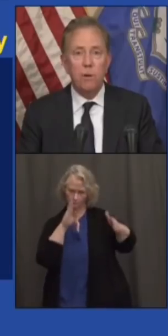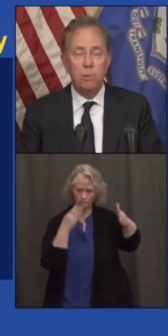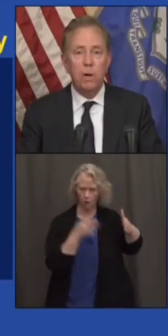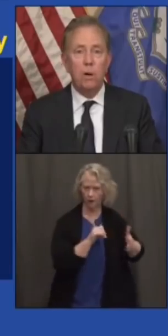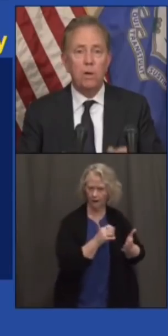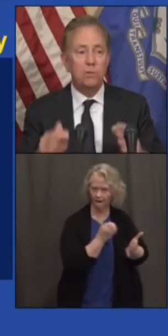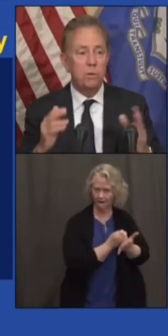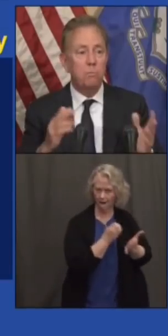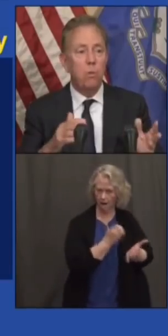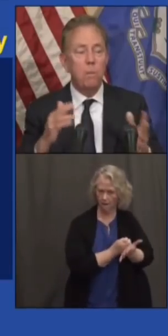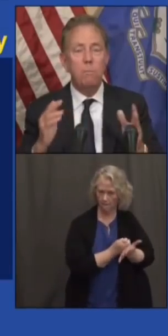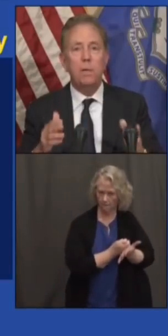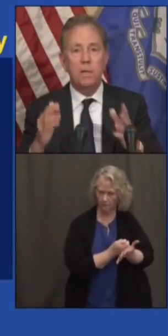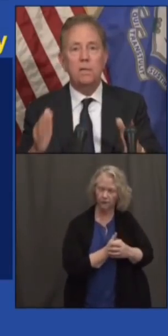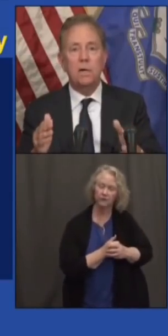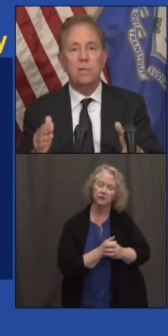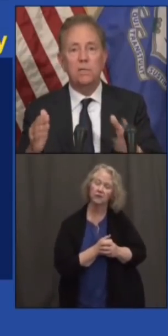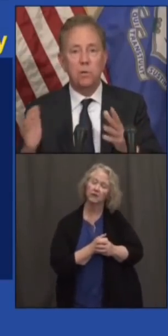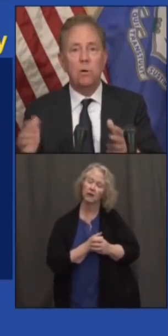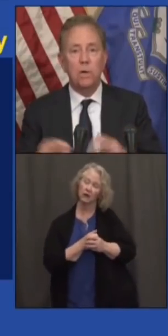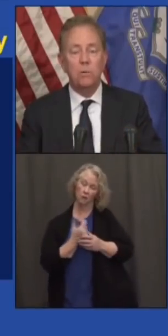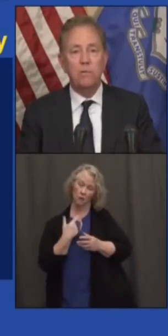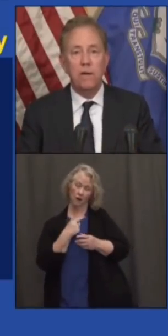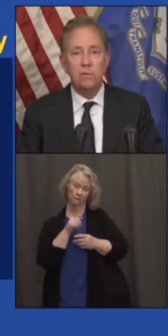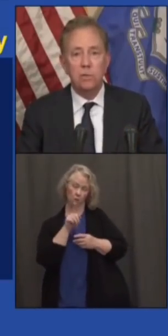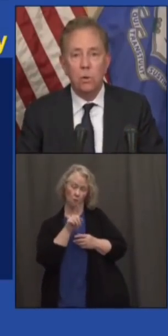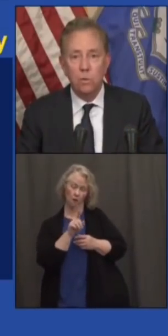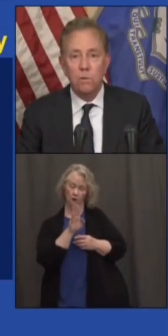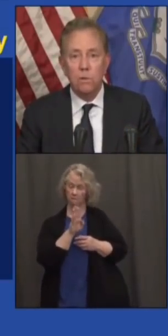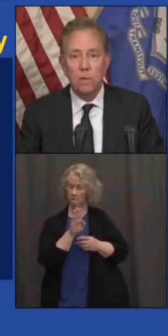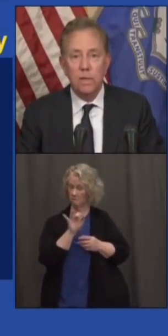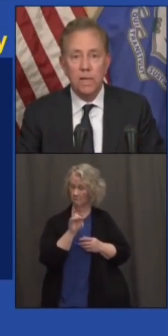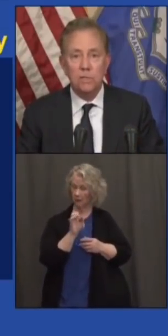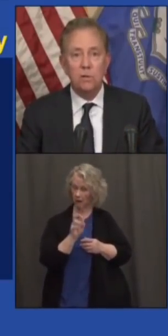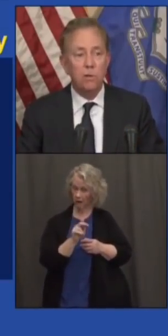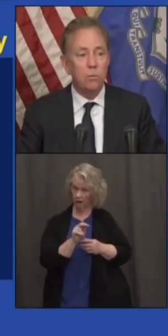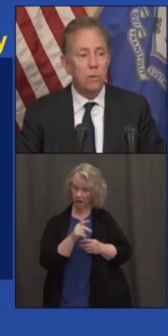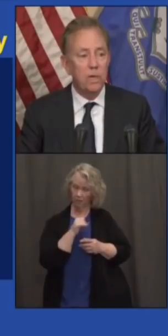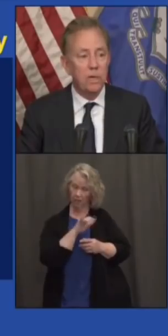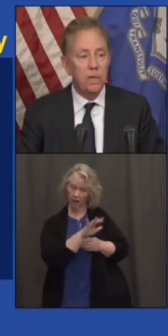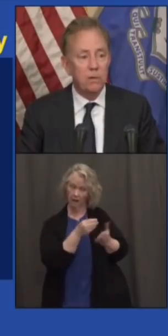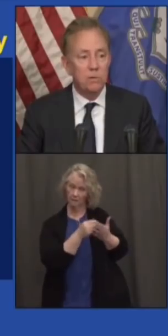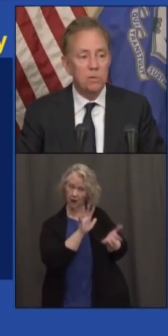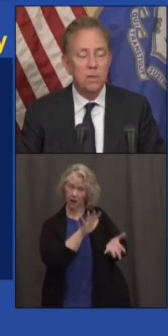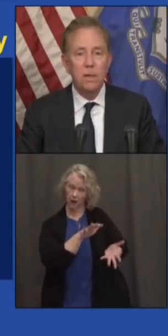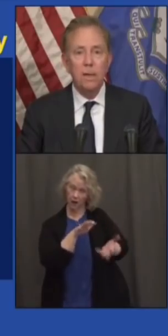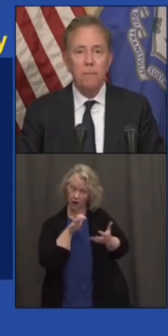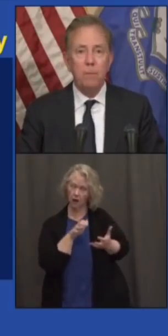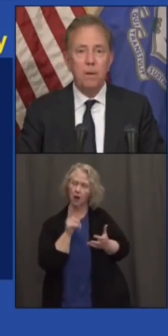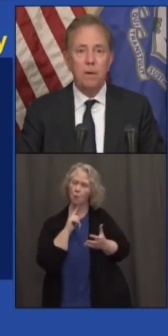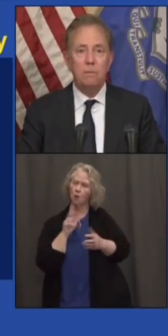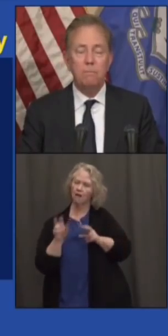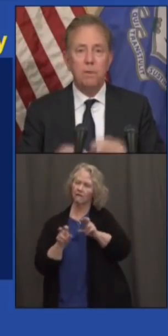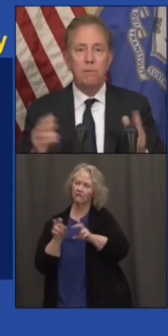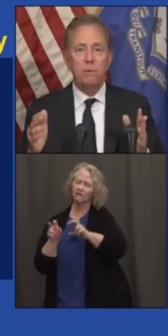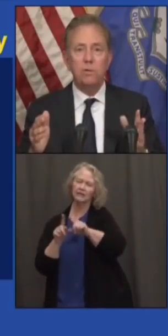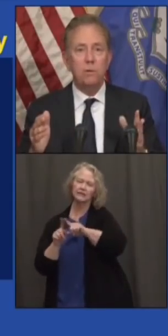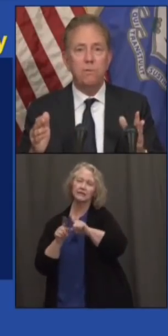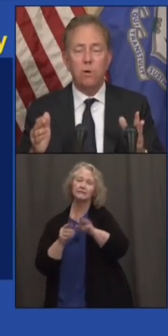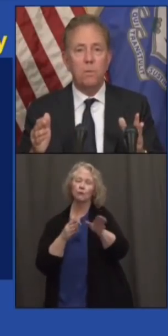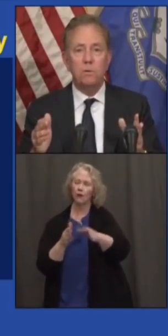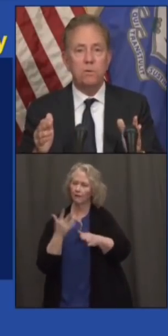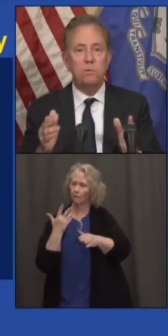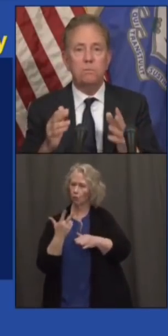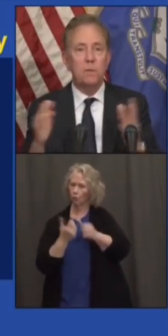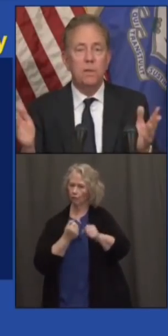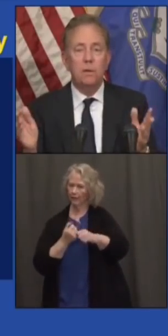some of our priorities with one billion dollars that we're going to invest over the next three years. You know, first